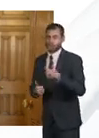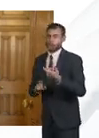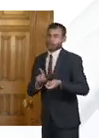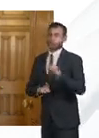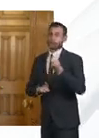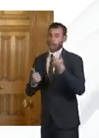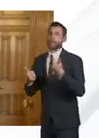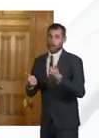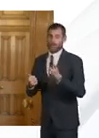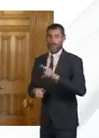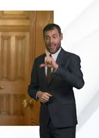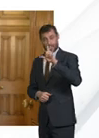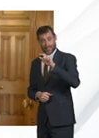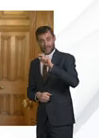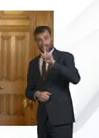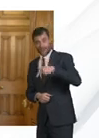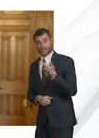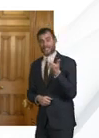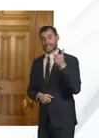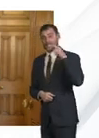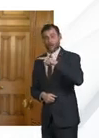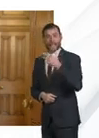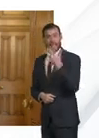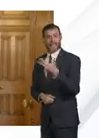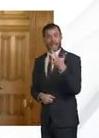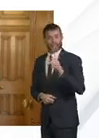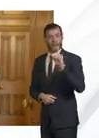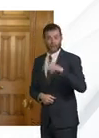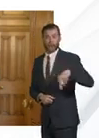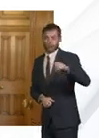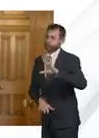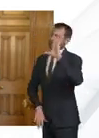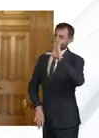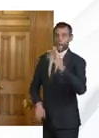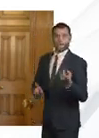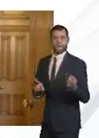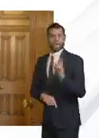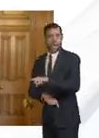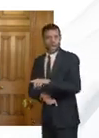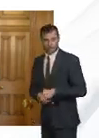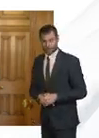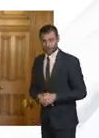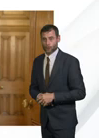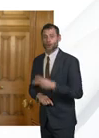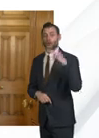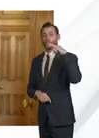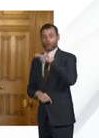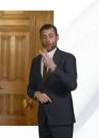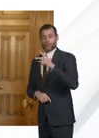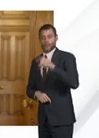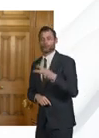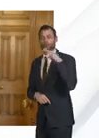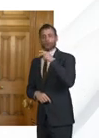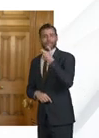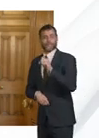11,788 people have answered that call 2,660 doctors over